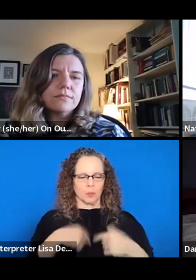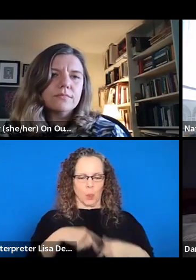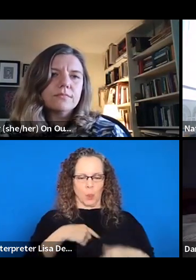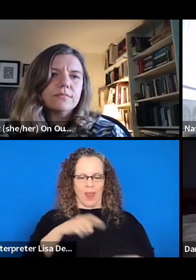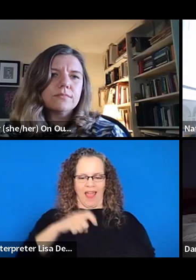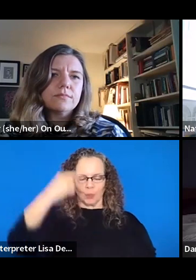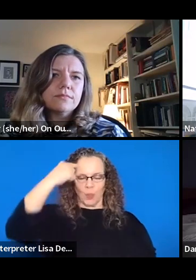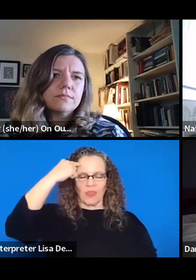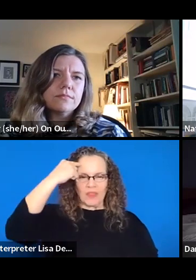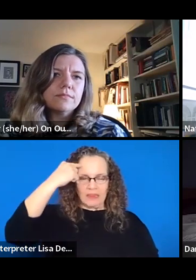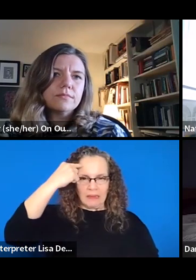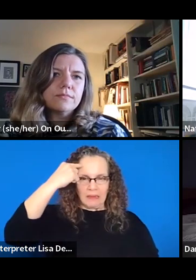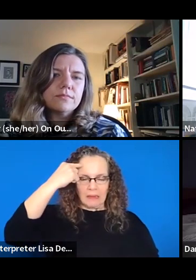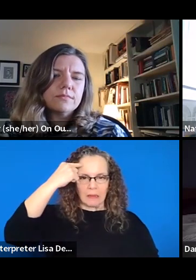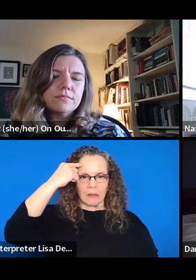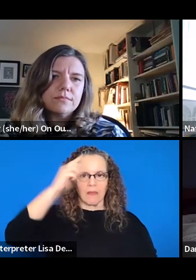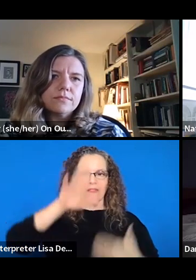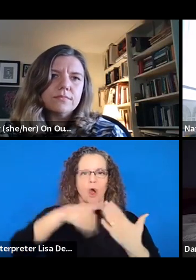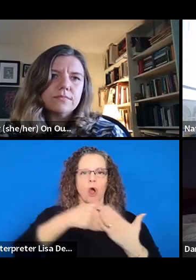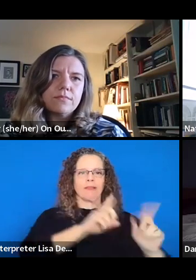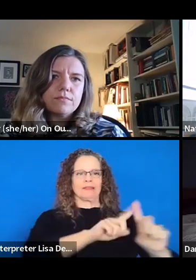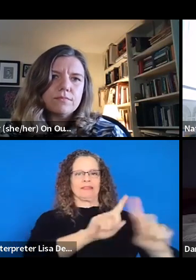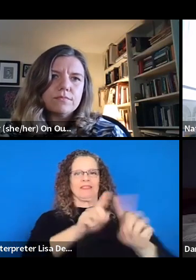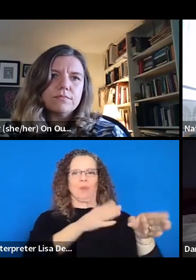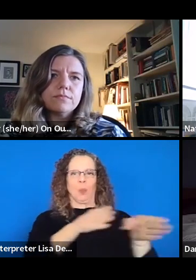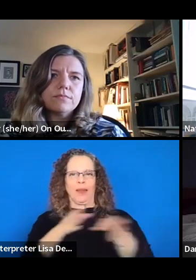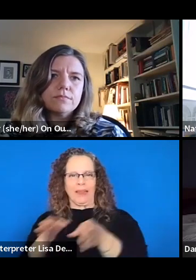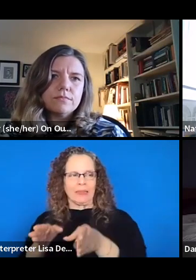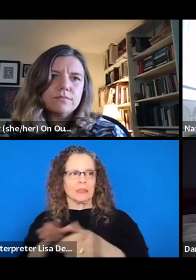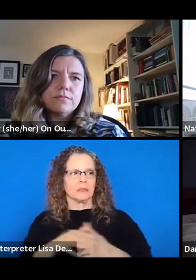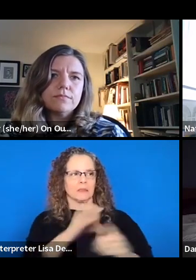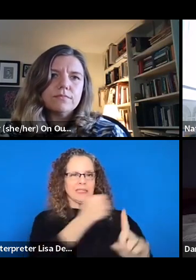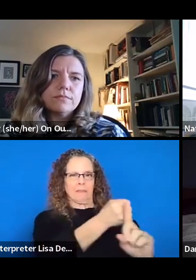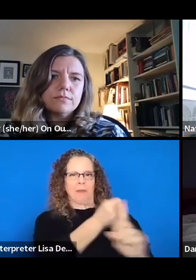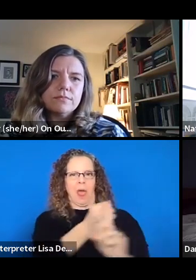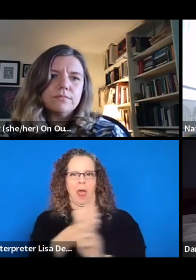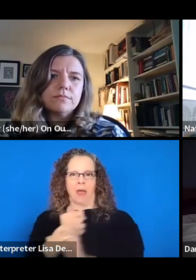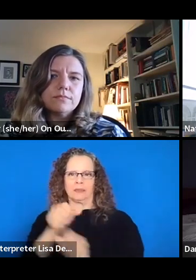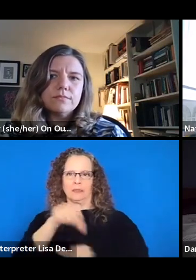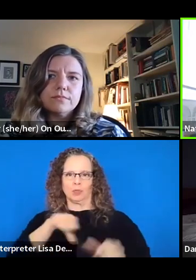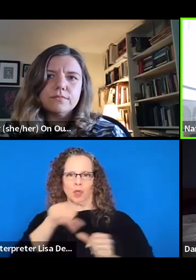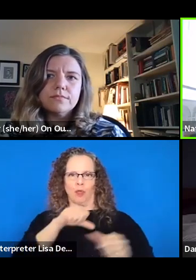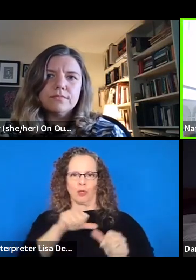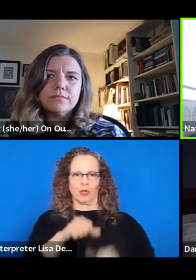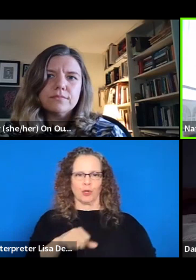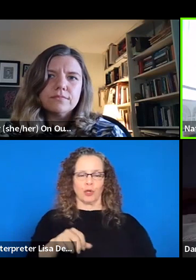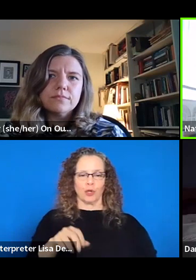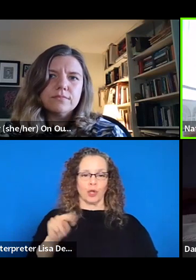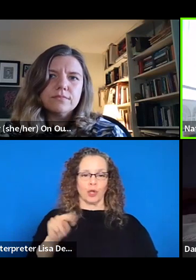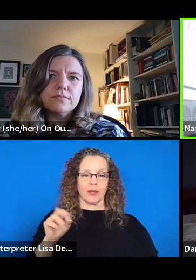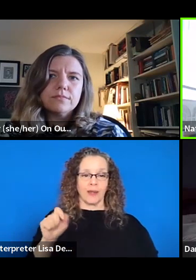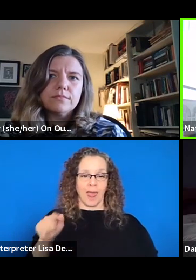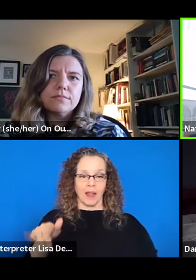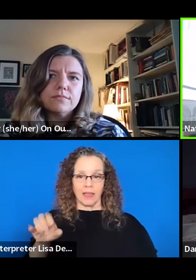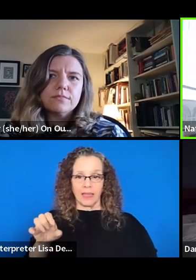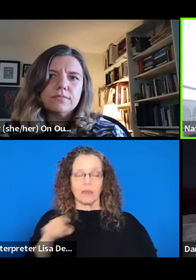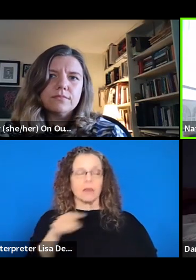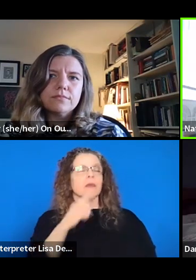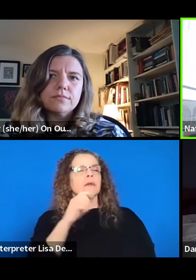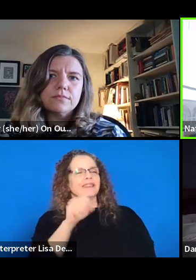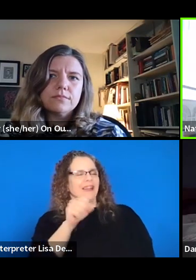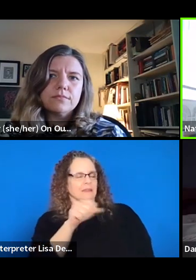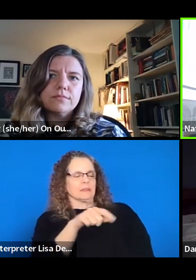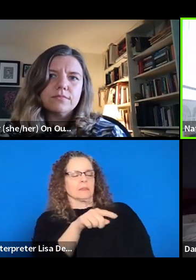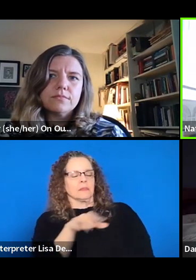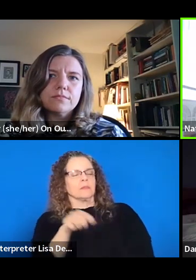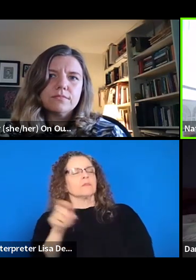said about, about all of the different ways we need to think about this and how they impact each other. Natalie. If I can, yeah, I want to jump in. I mean, a, the thing